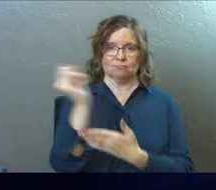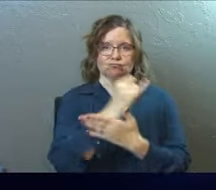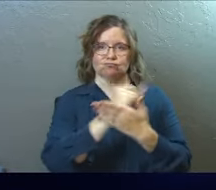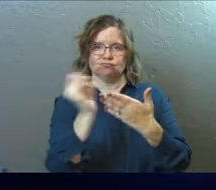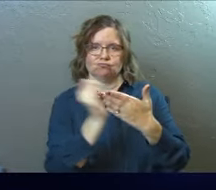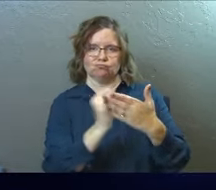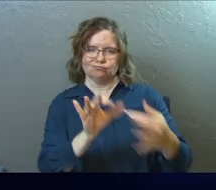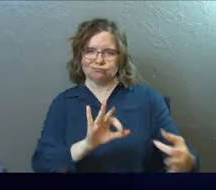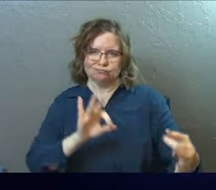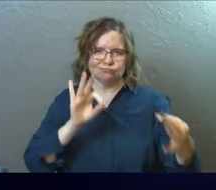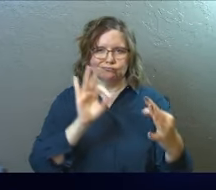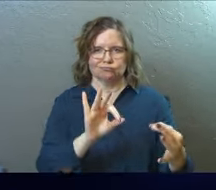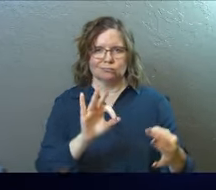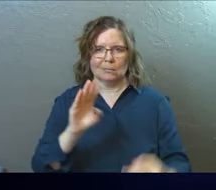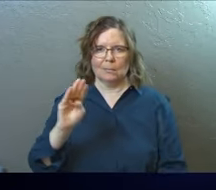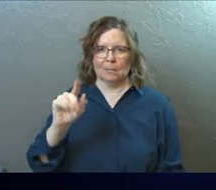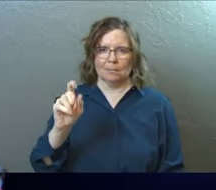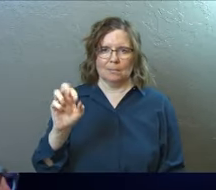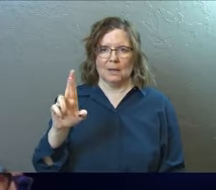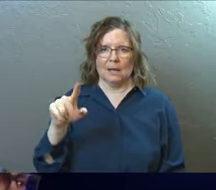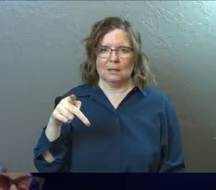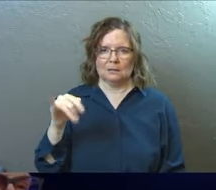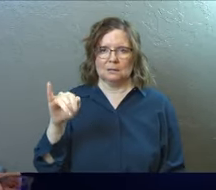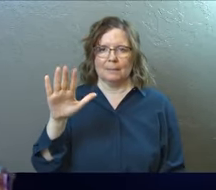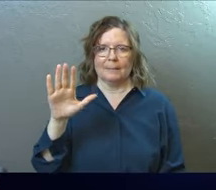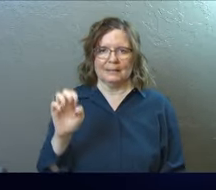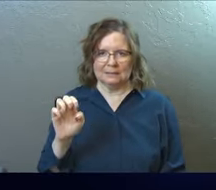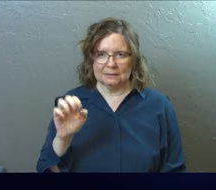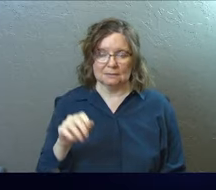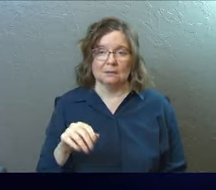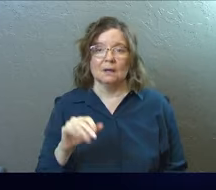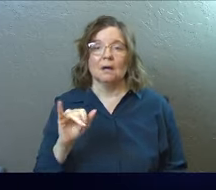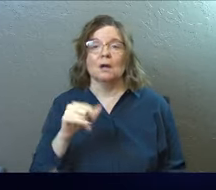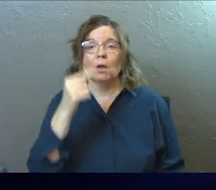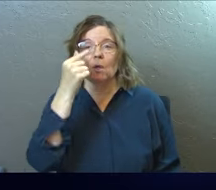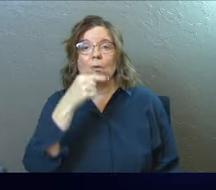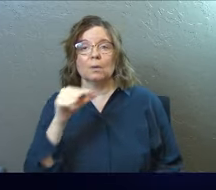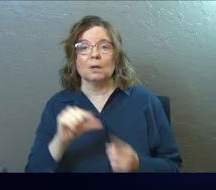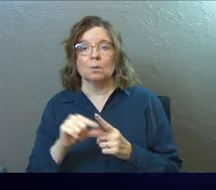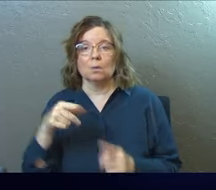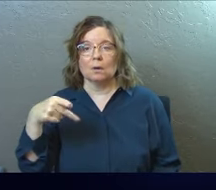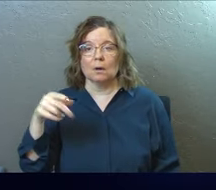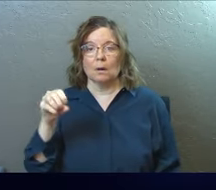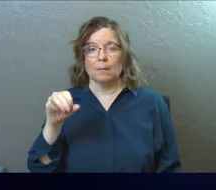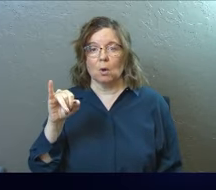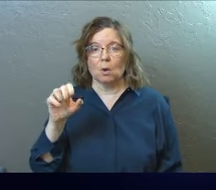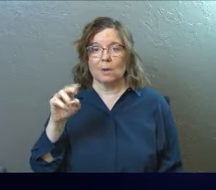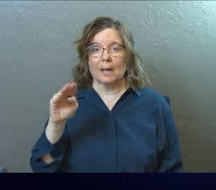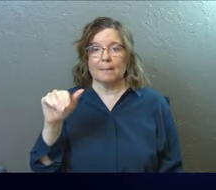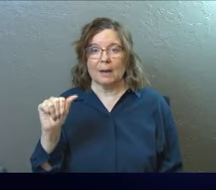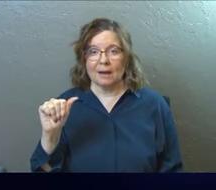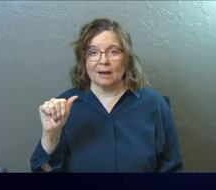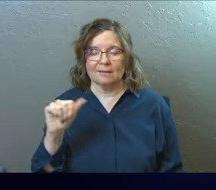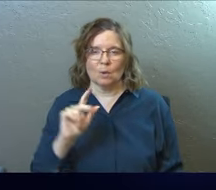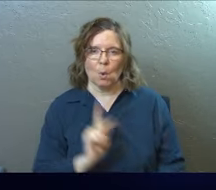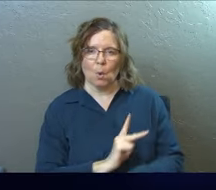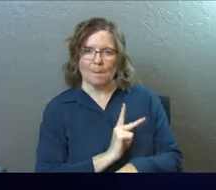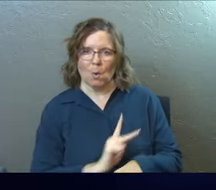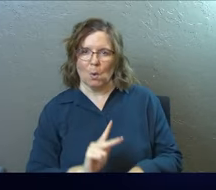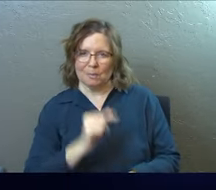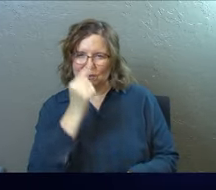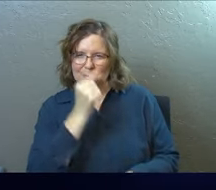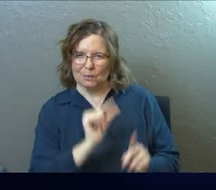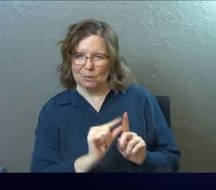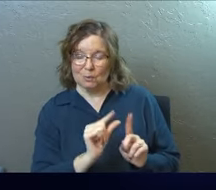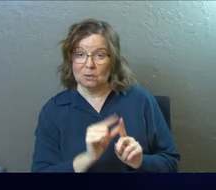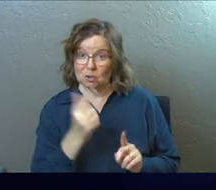The Greek word there is poema. It's where we get our word poem. Do you know you're a poem of God's grace?